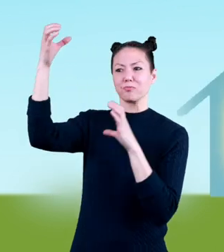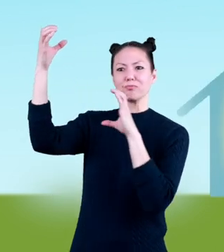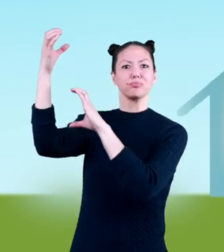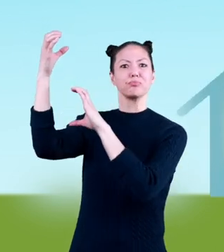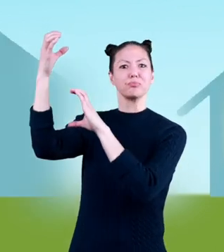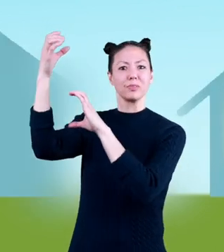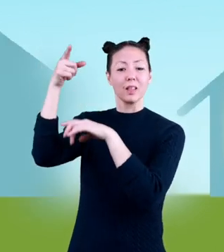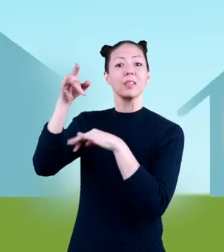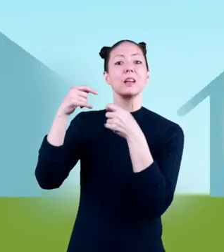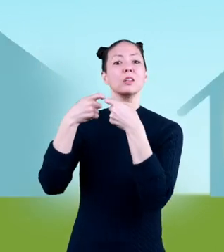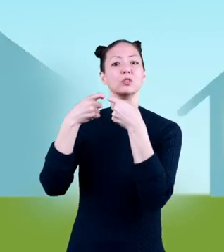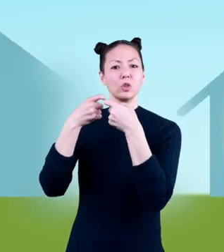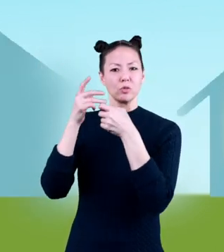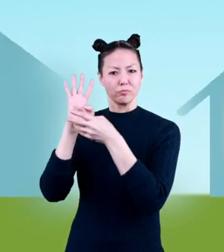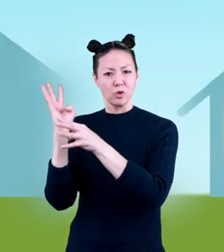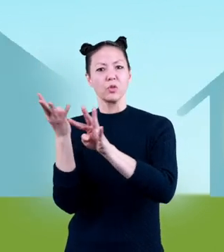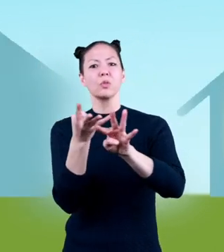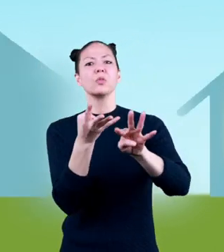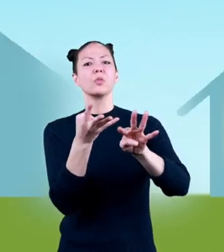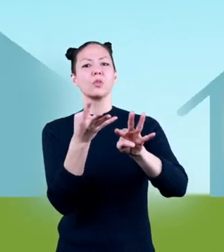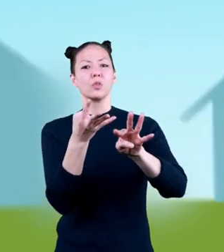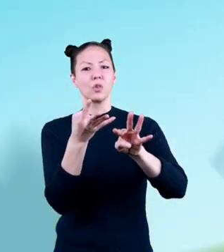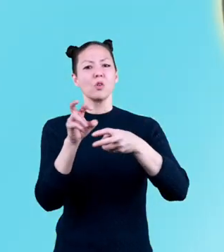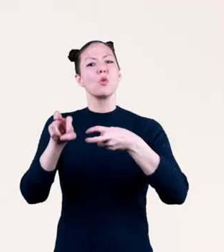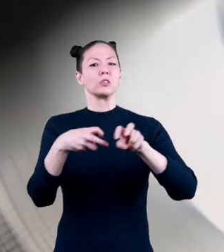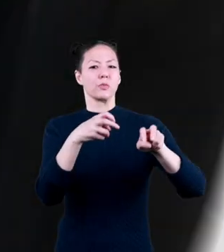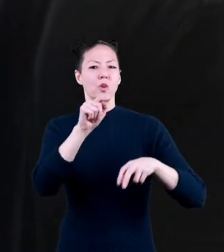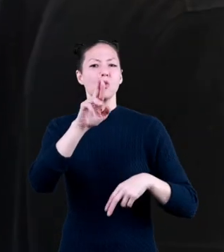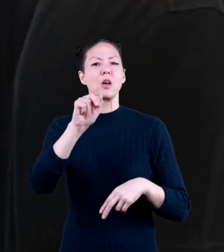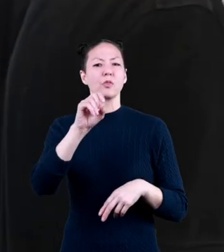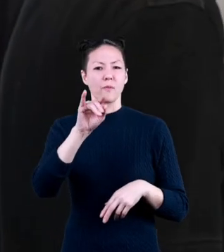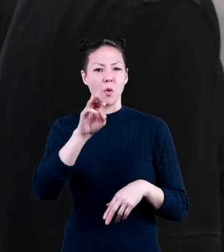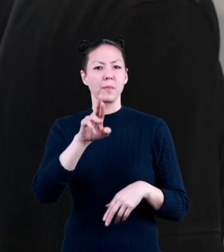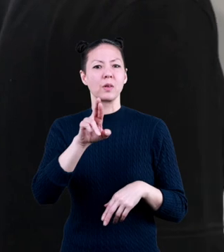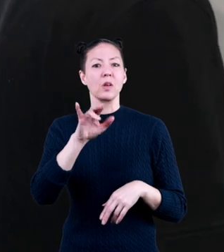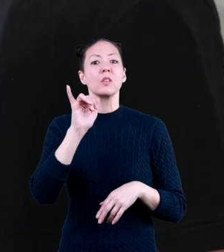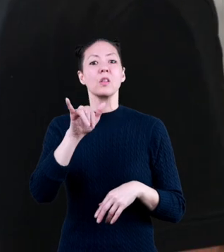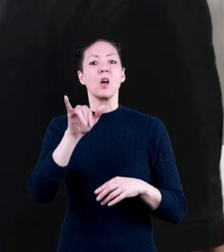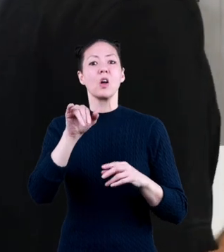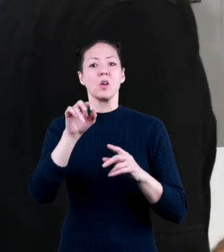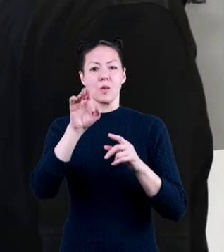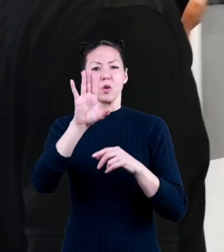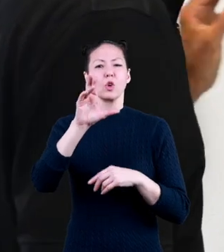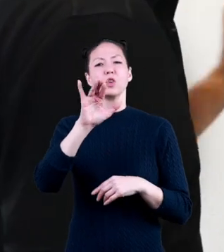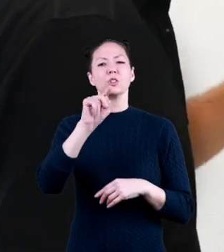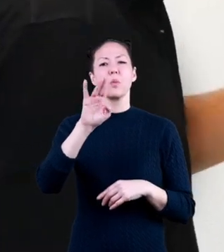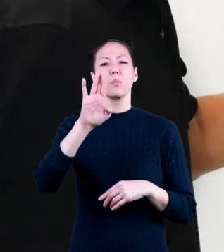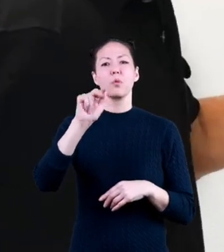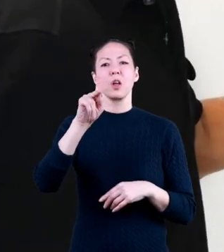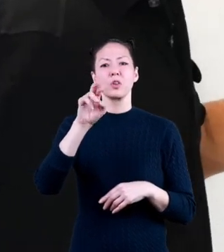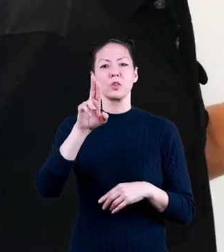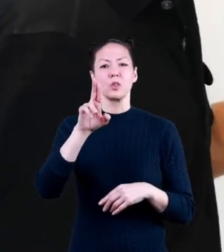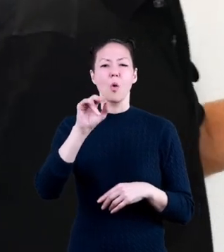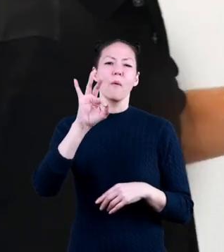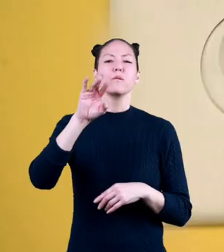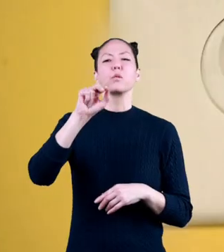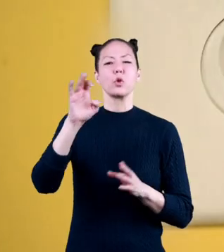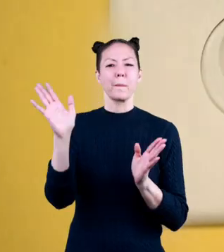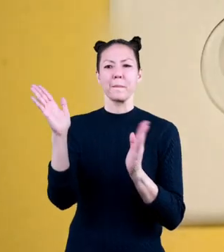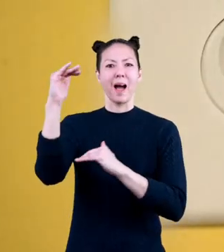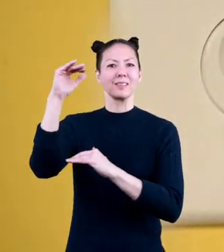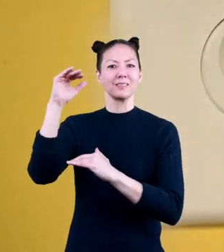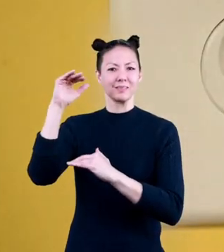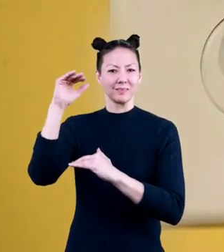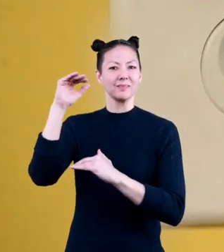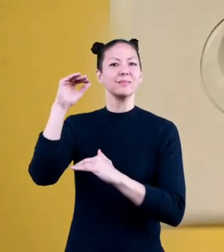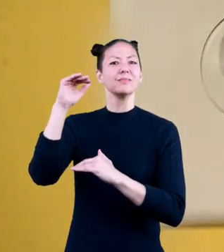electric current flows from the transformer to the circuit breaker or fuse box in your home. That fuse box then